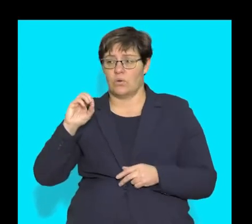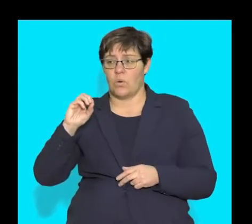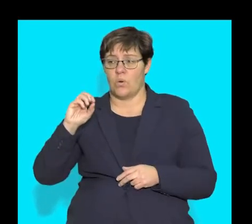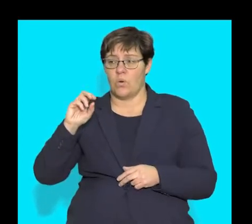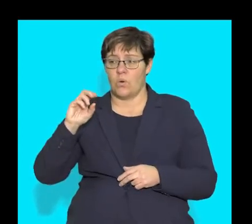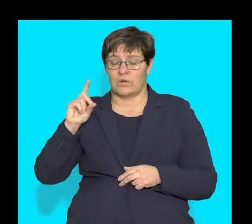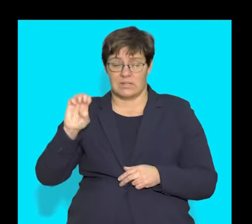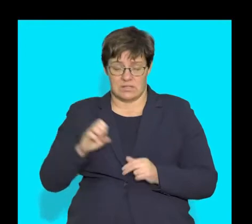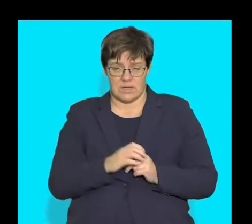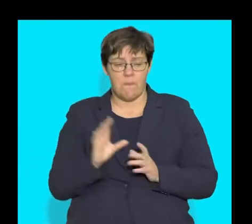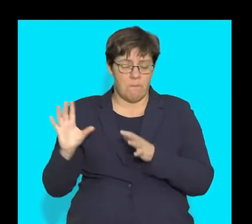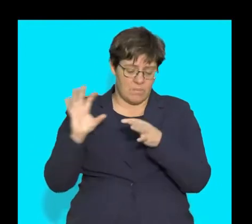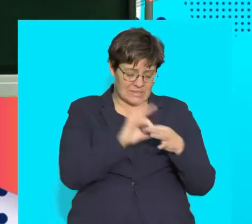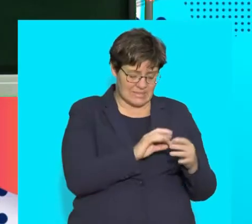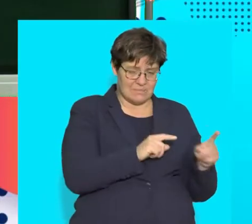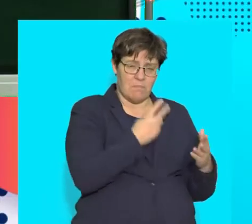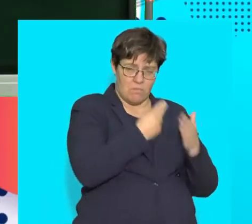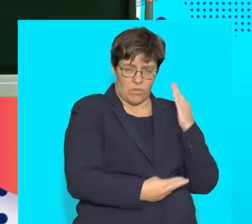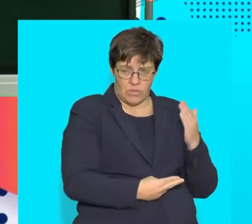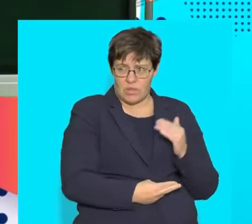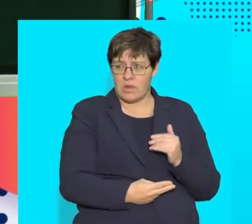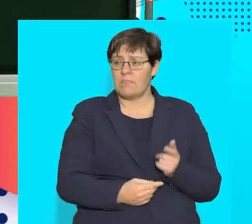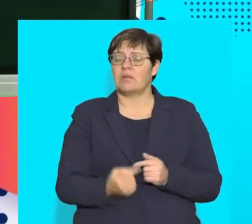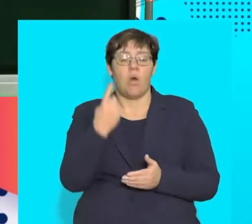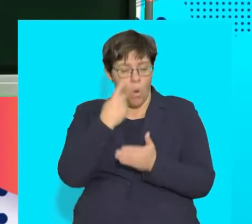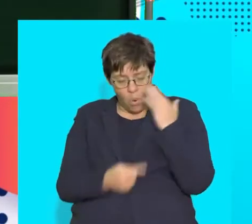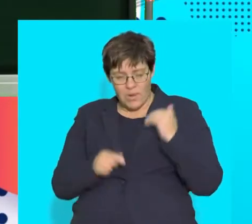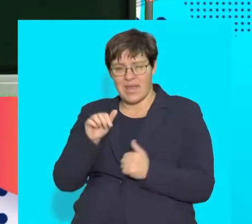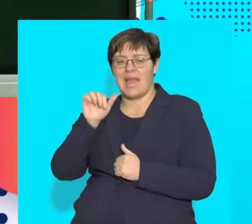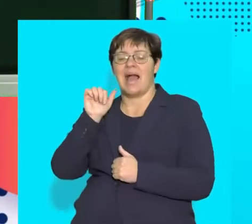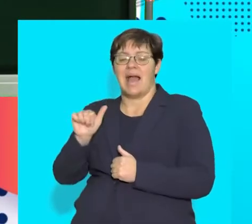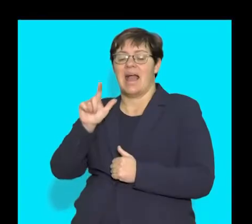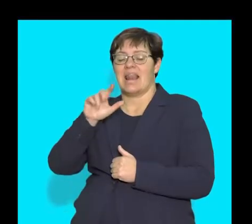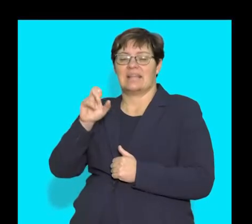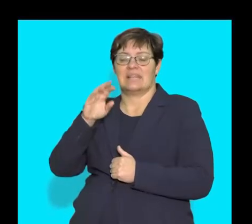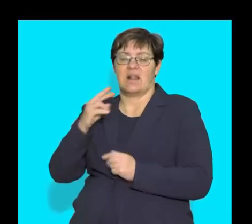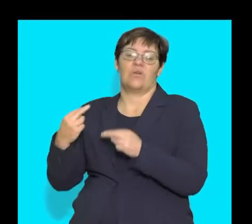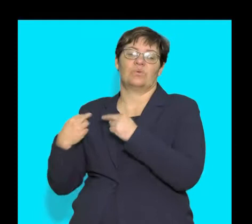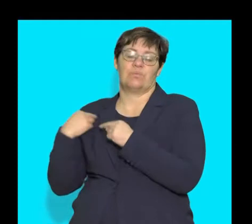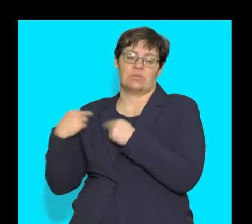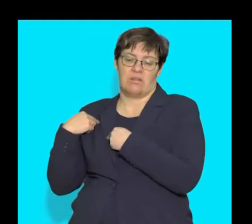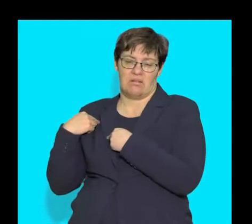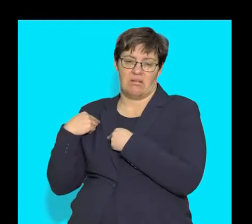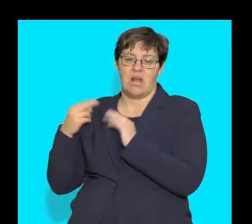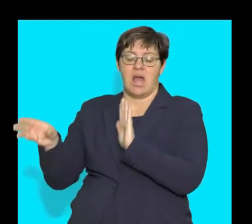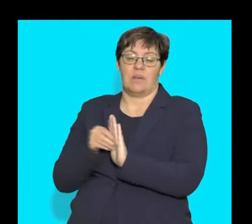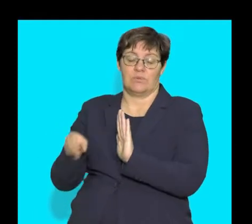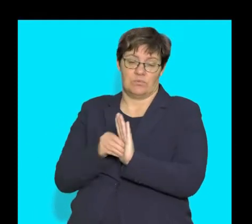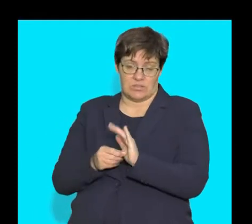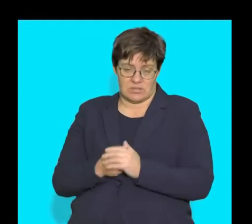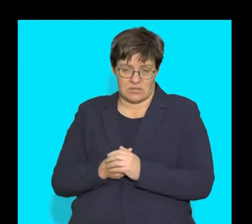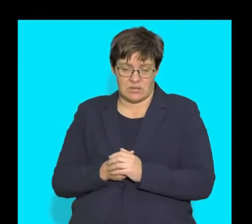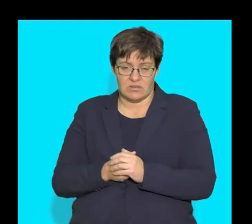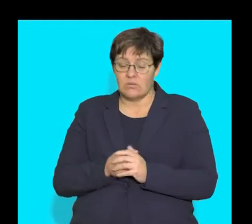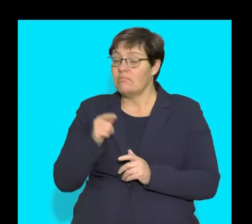link to the lymph system. Unfortunately, it is only the lacteal that is responsible for the